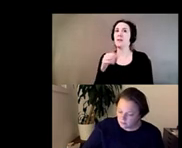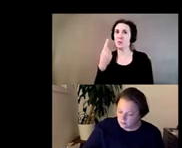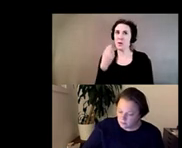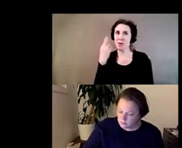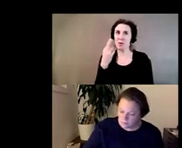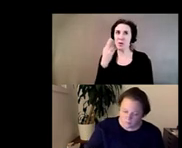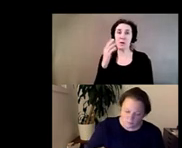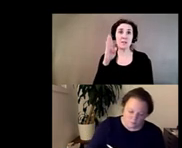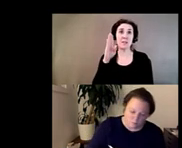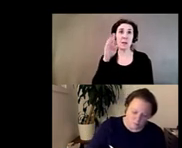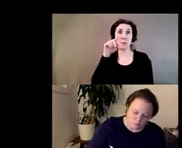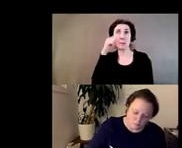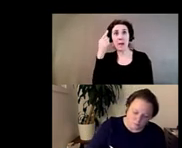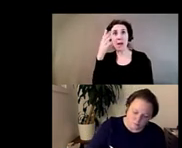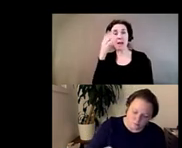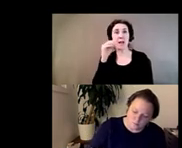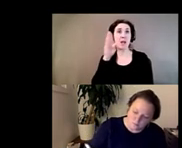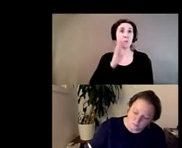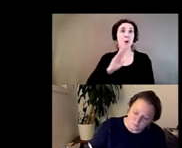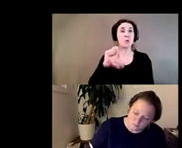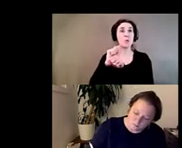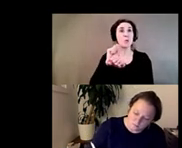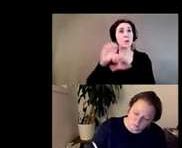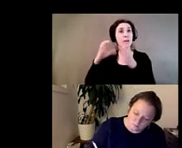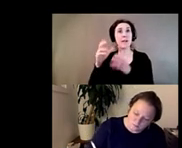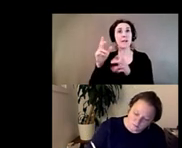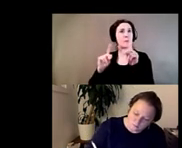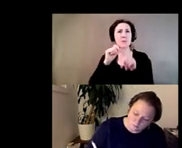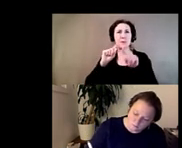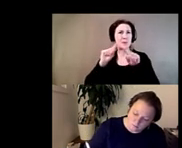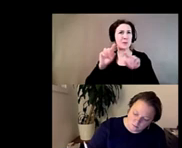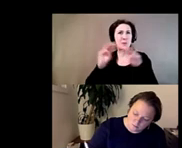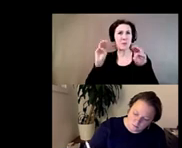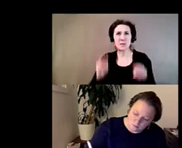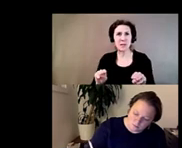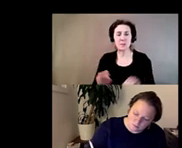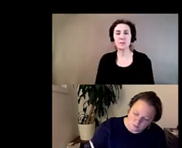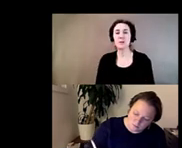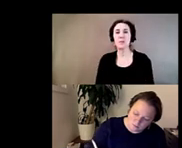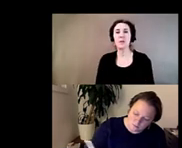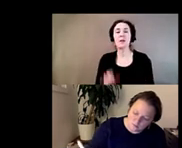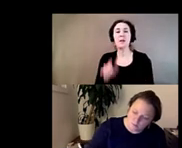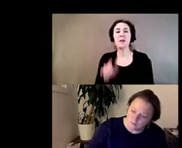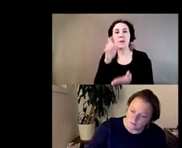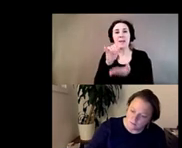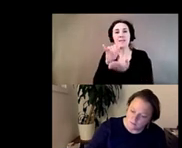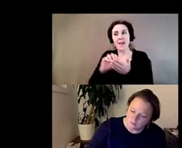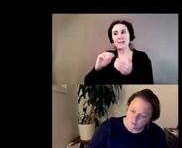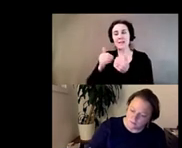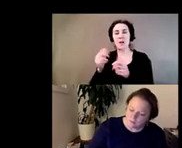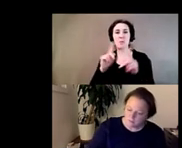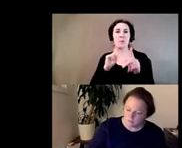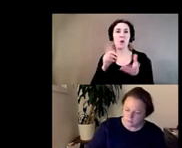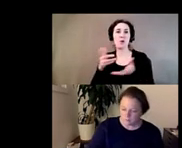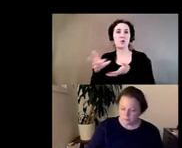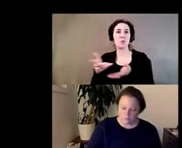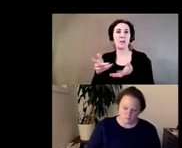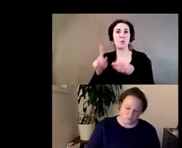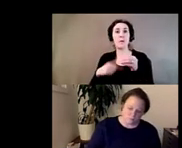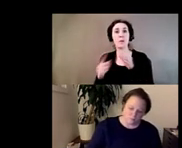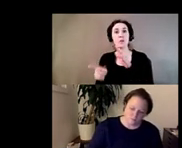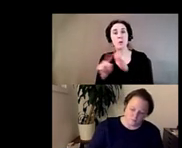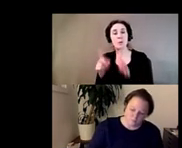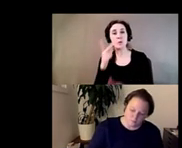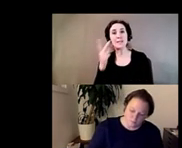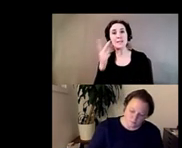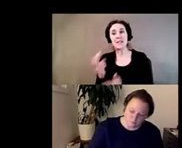black and brown working class folk don't go to museums is that like this is the way that folks are treated when one shows up to see a review